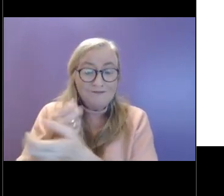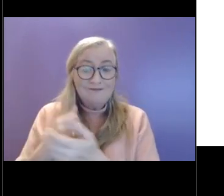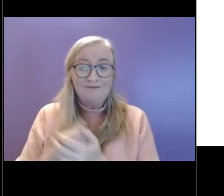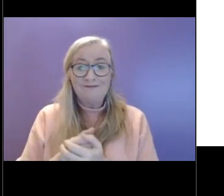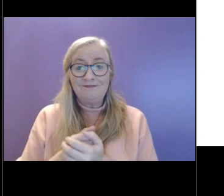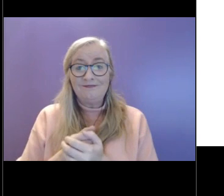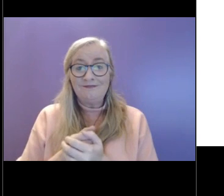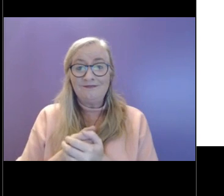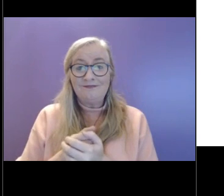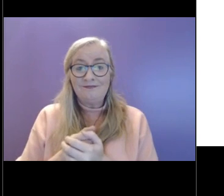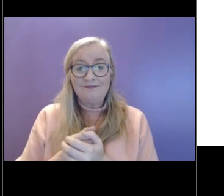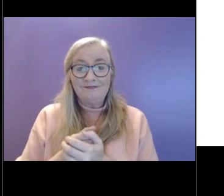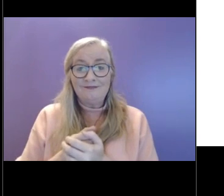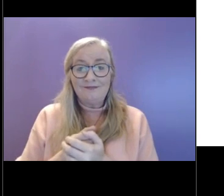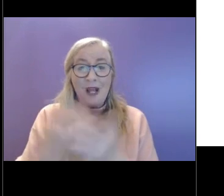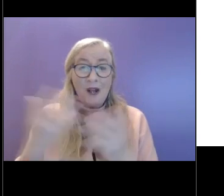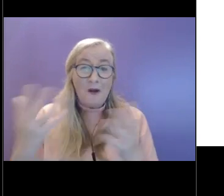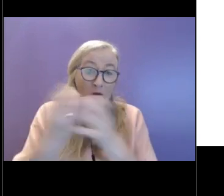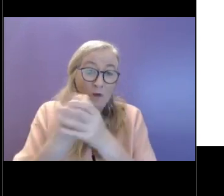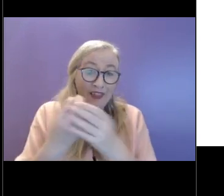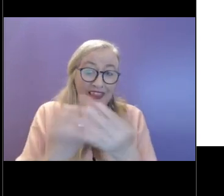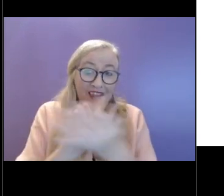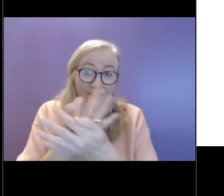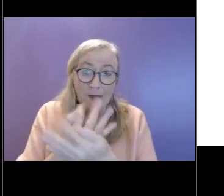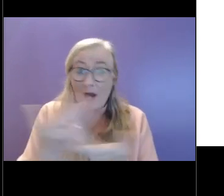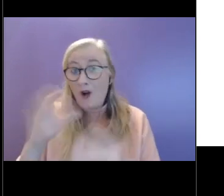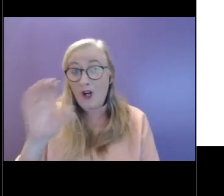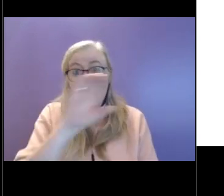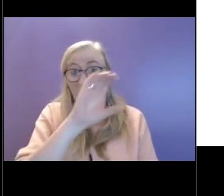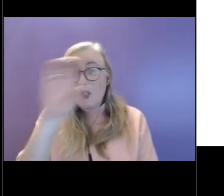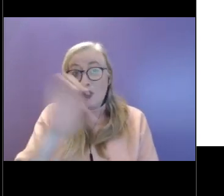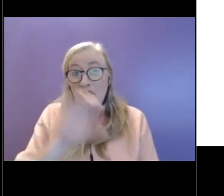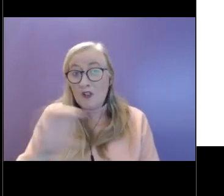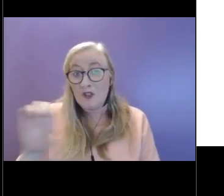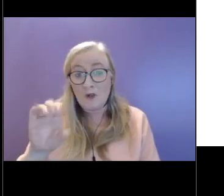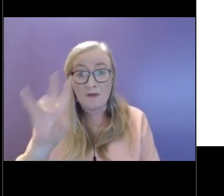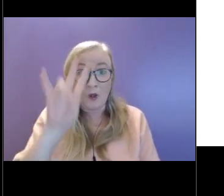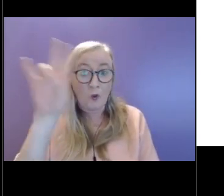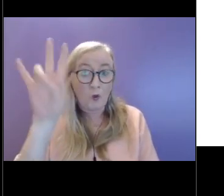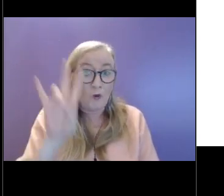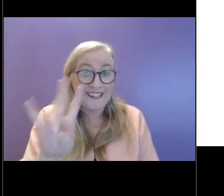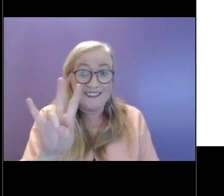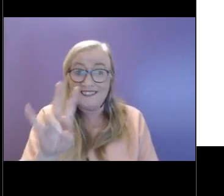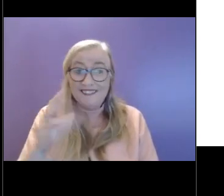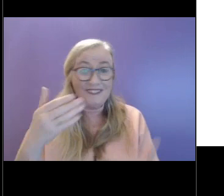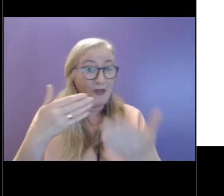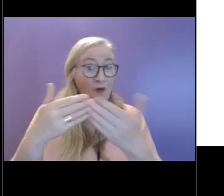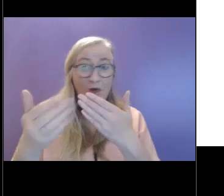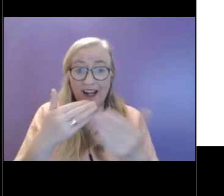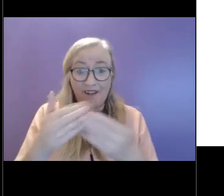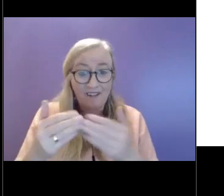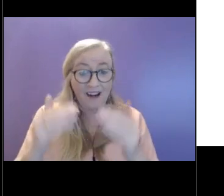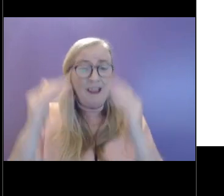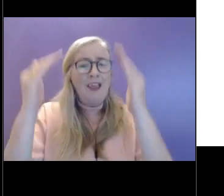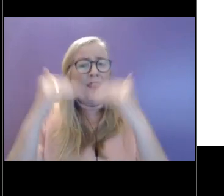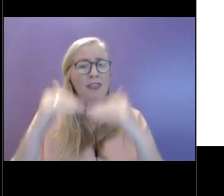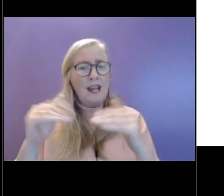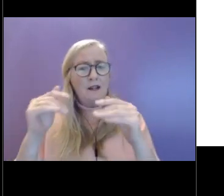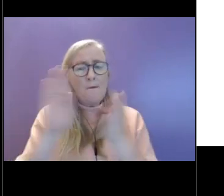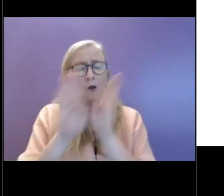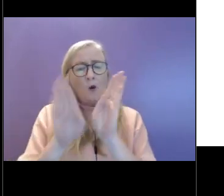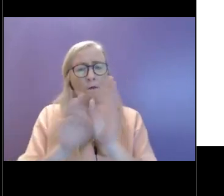family and having a Zoom quiz, whatever, whatever it is. And then there's being aware of our own